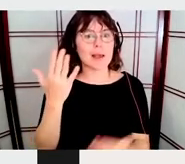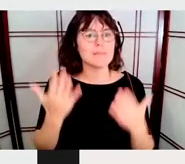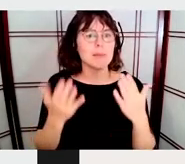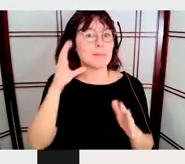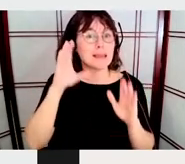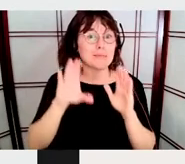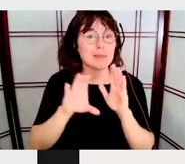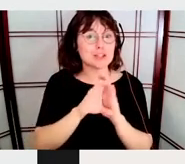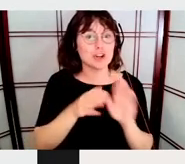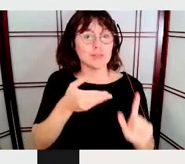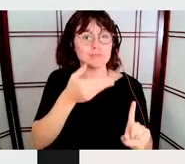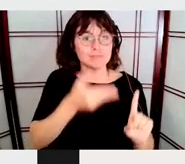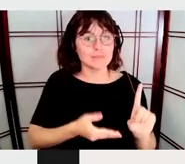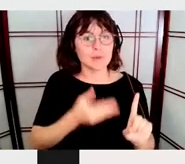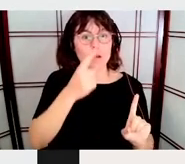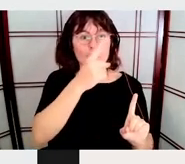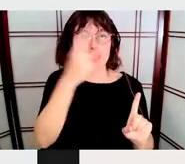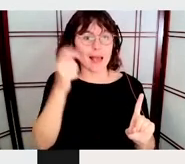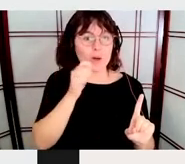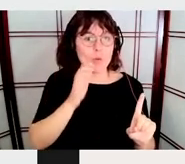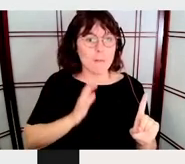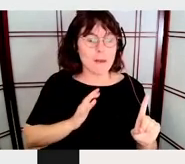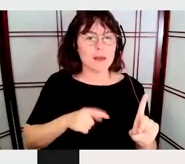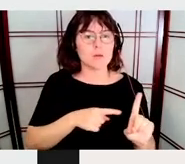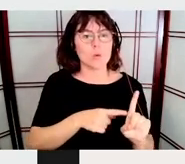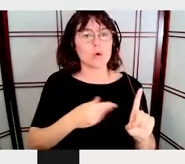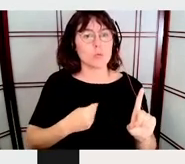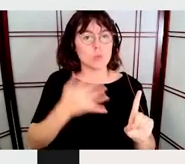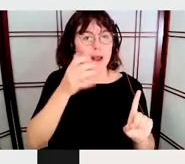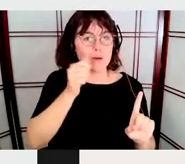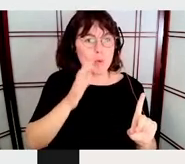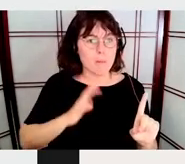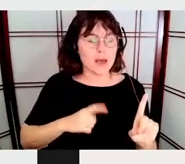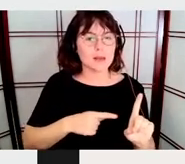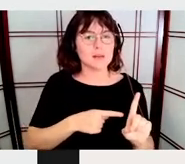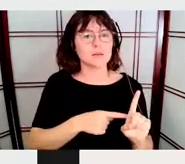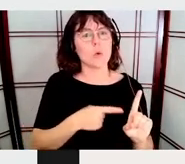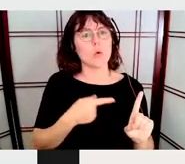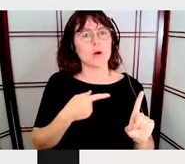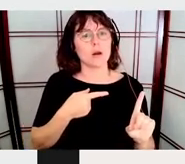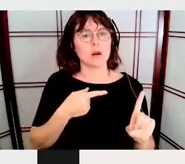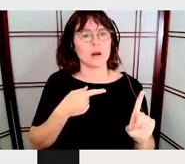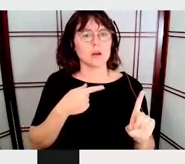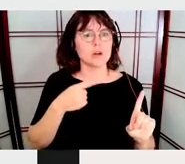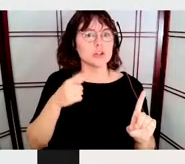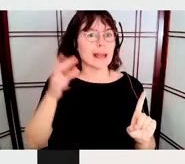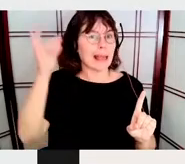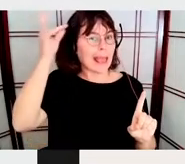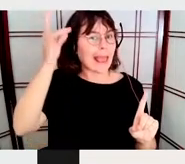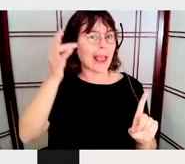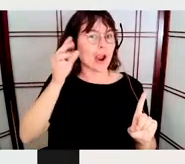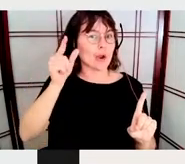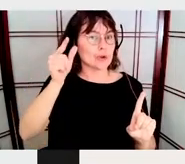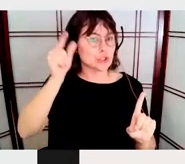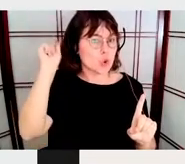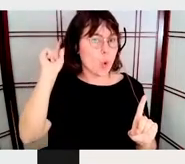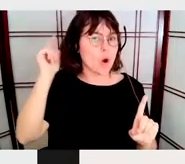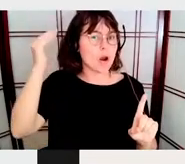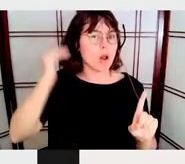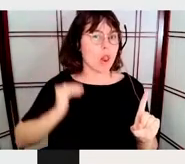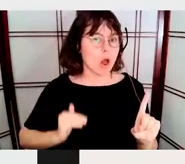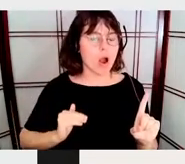represented. The same if I choose a woman with short hair, then what is going to happen with all the women with long hair? So let's, instead of representing